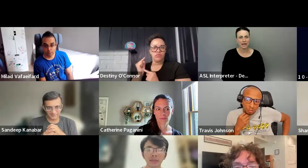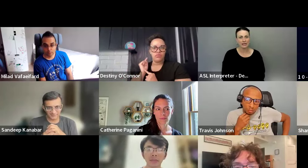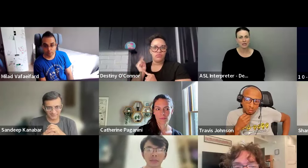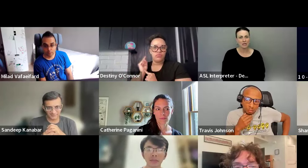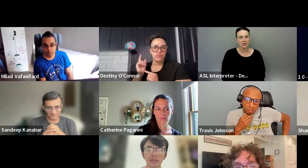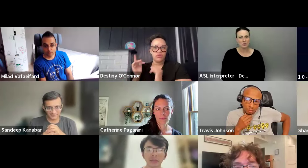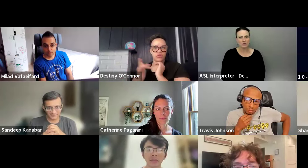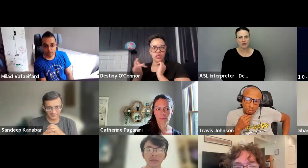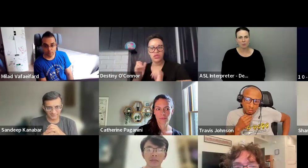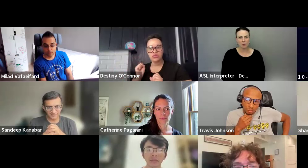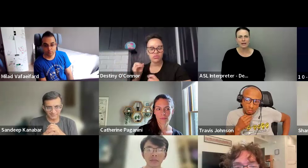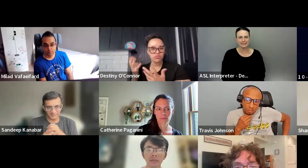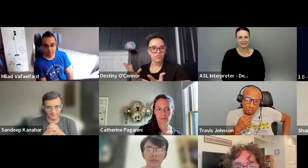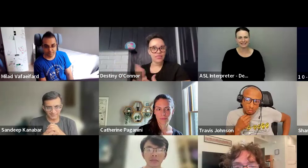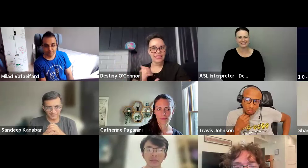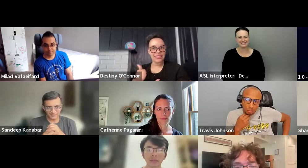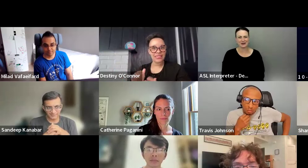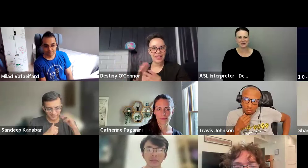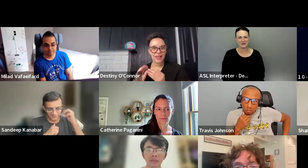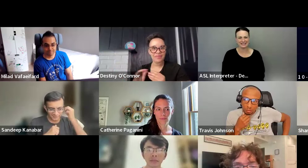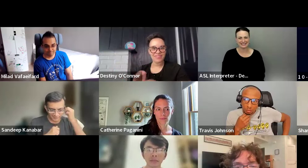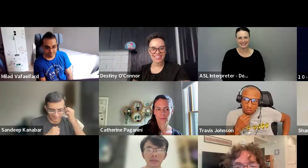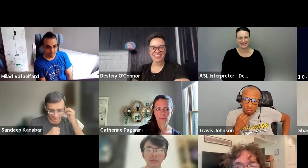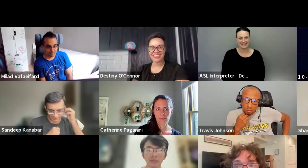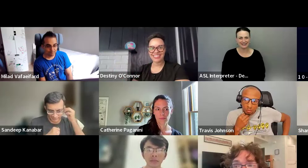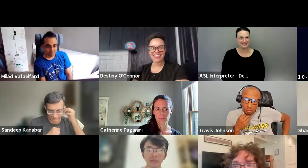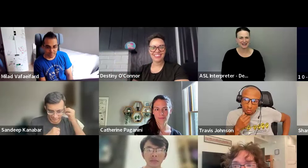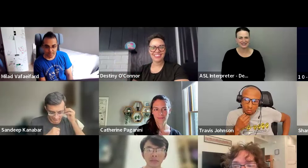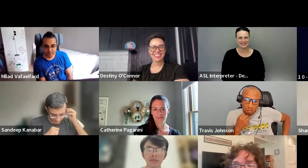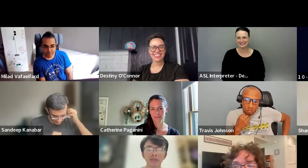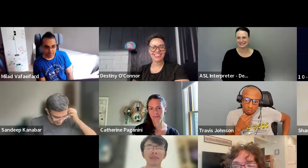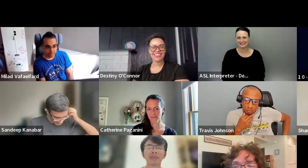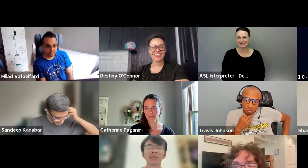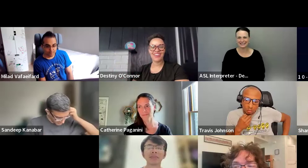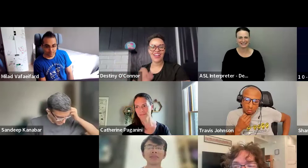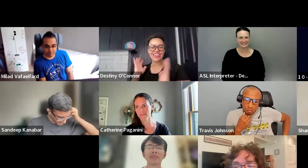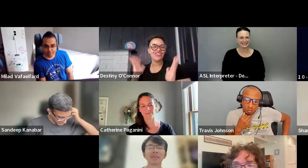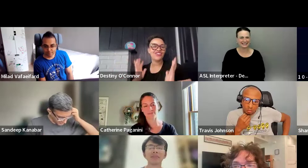Okay. We've got one minute. So any last comments?